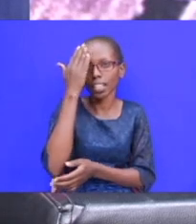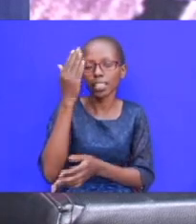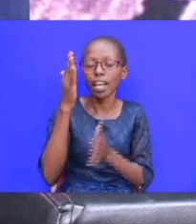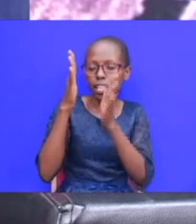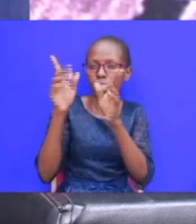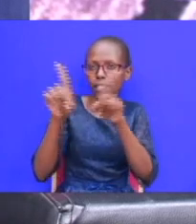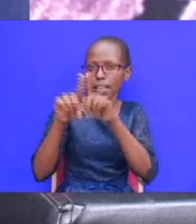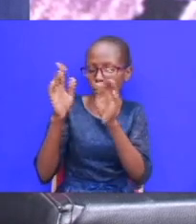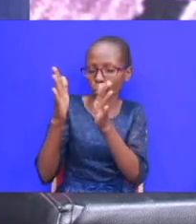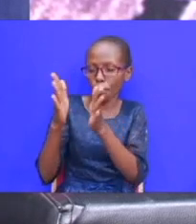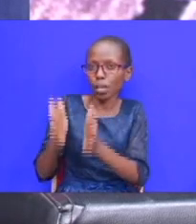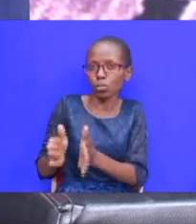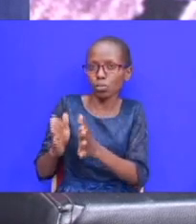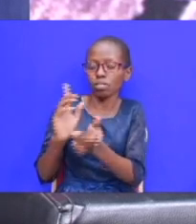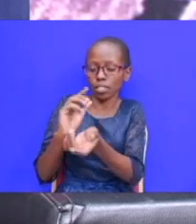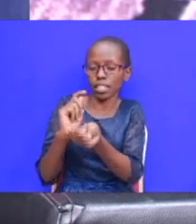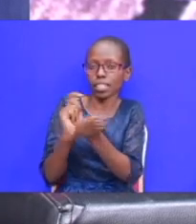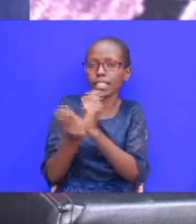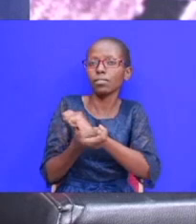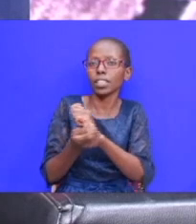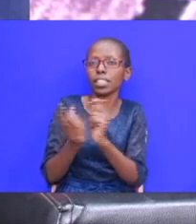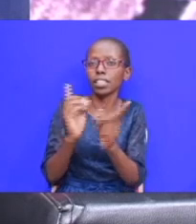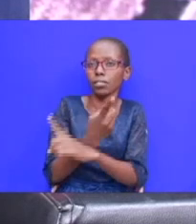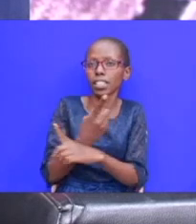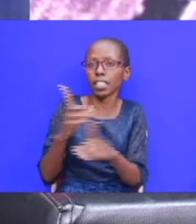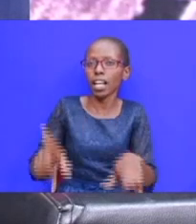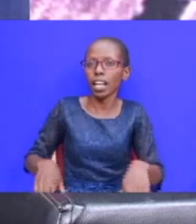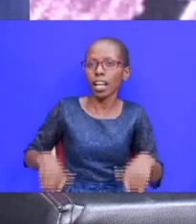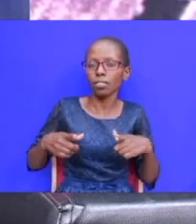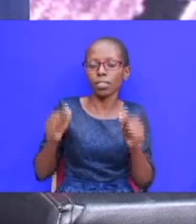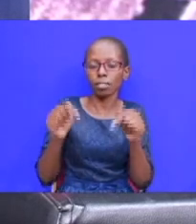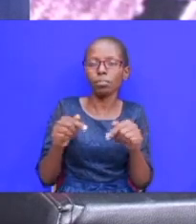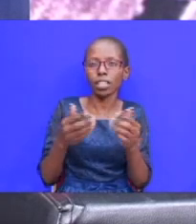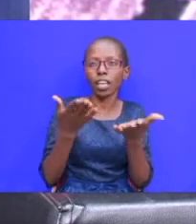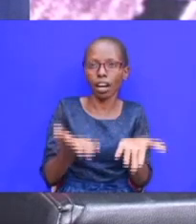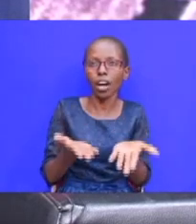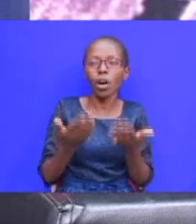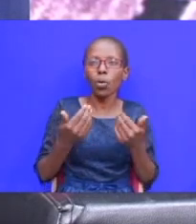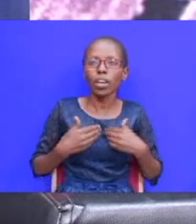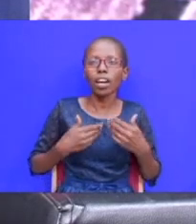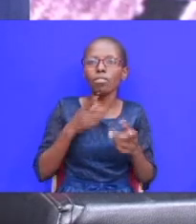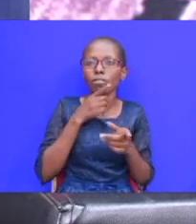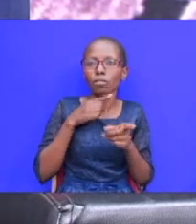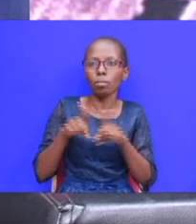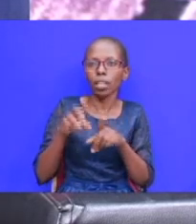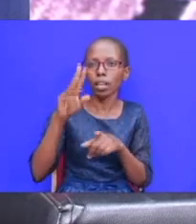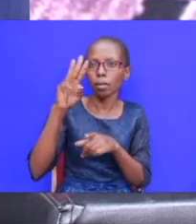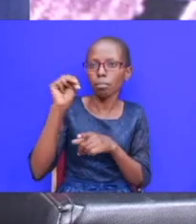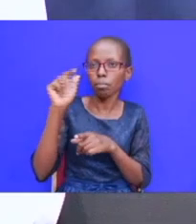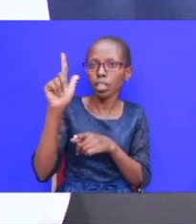life situations or times and with me studio here of brother migok welcome brother migok